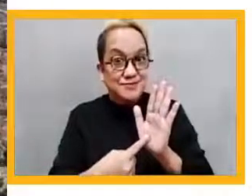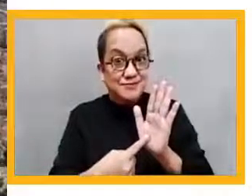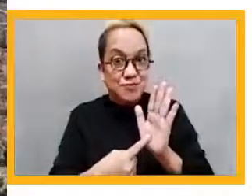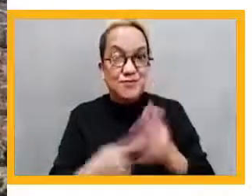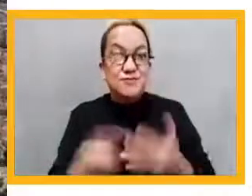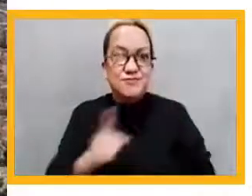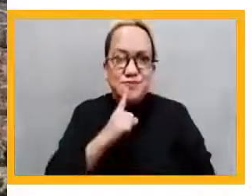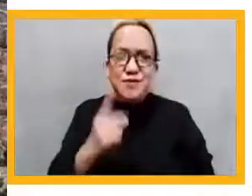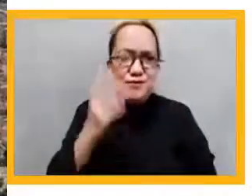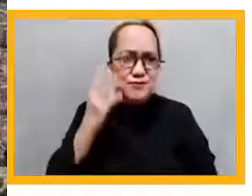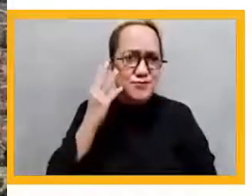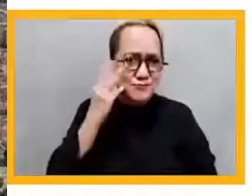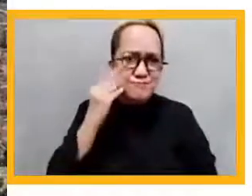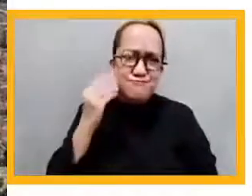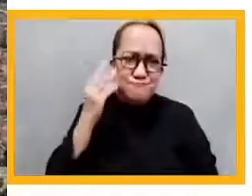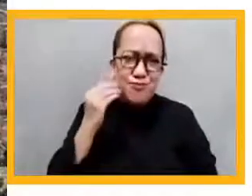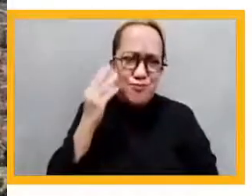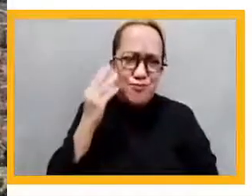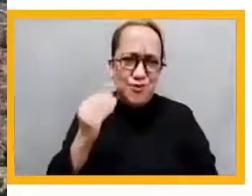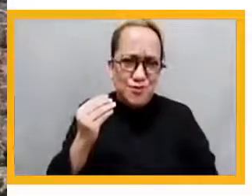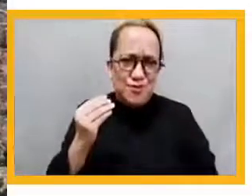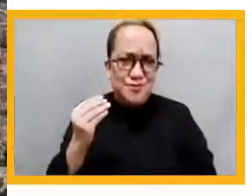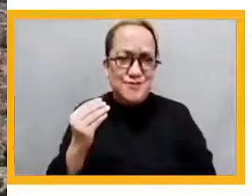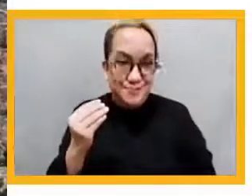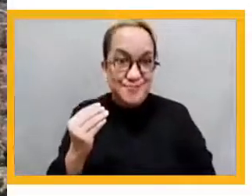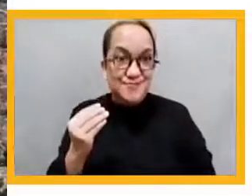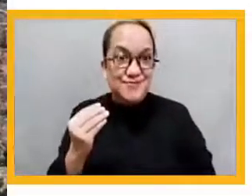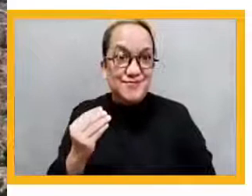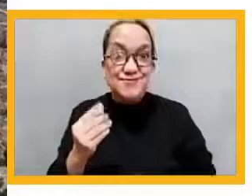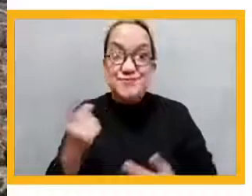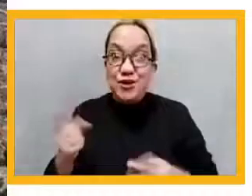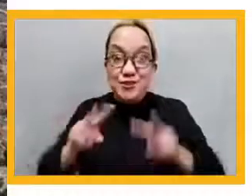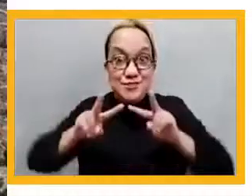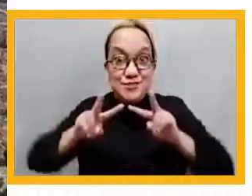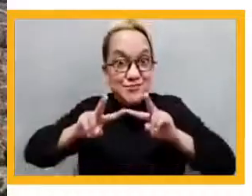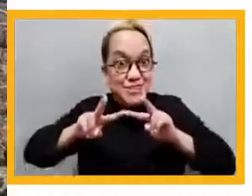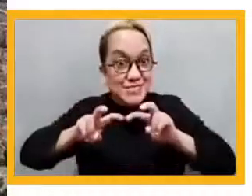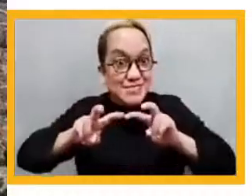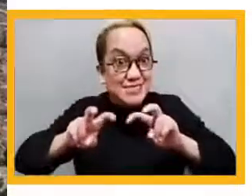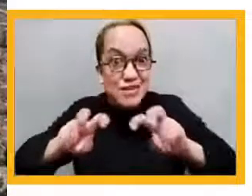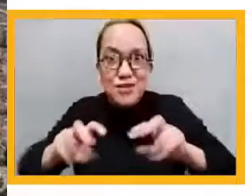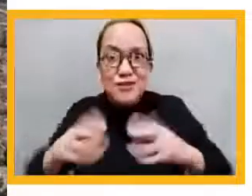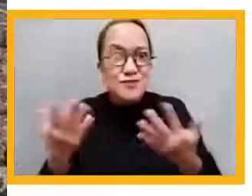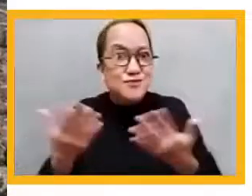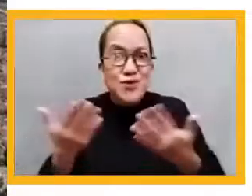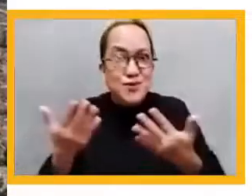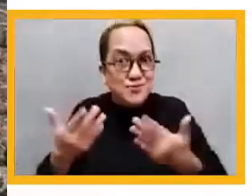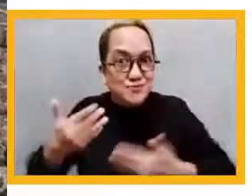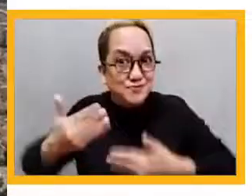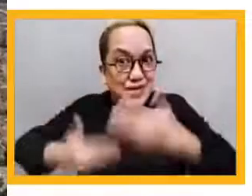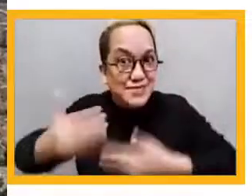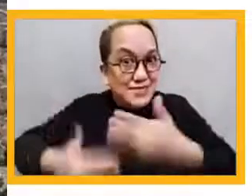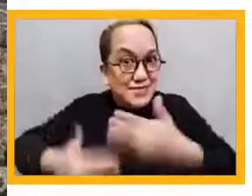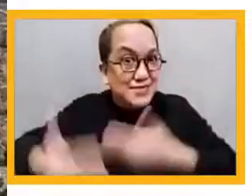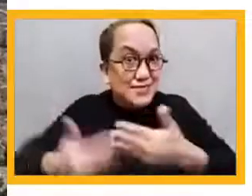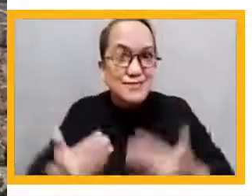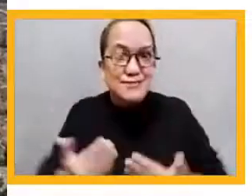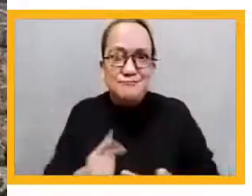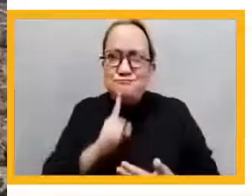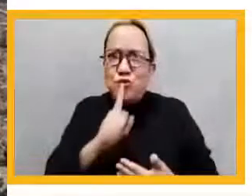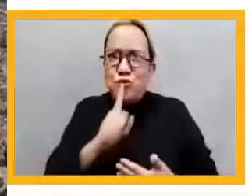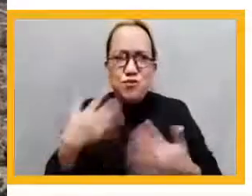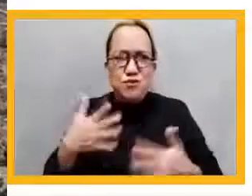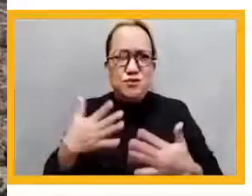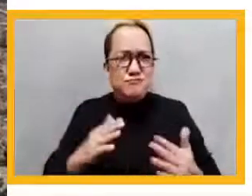To bring research findings to practice, it has to be a big challenge is the interaction between researchers